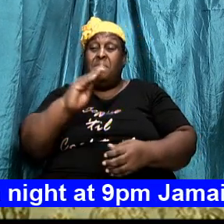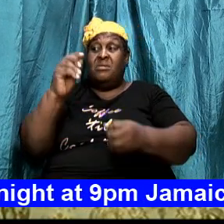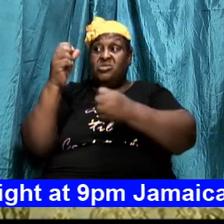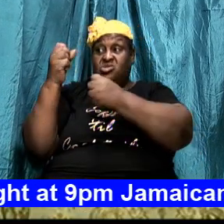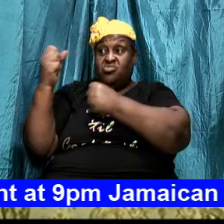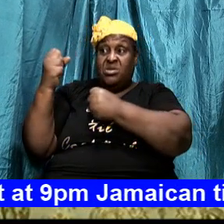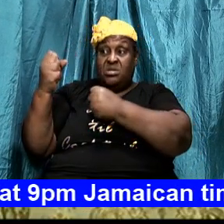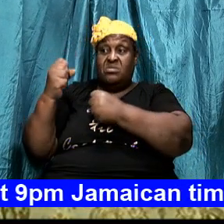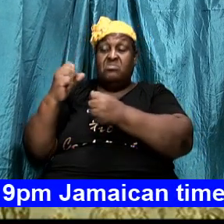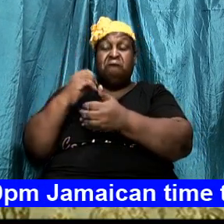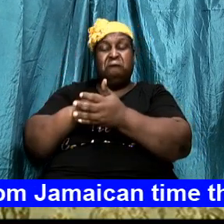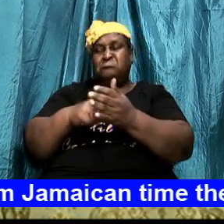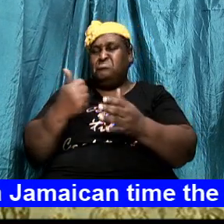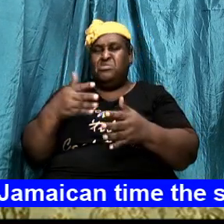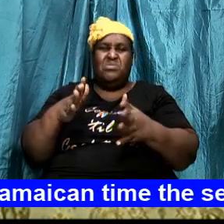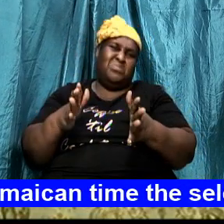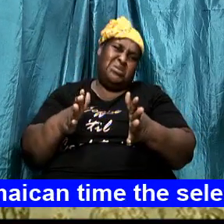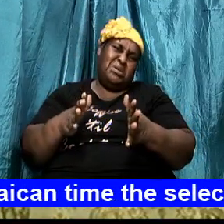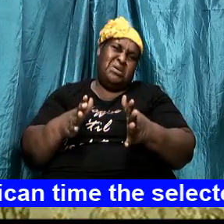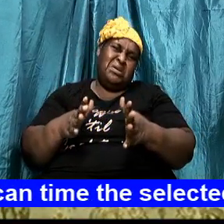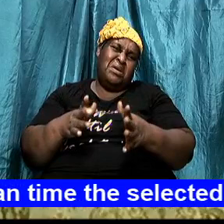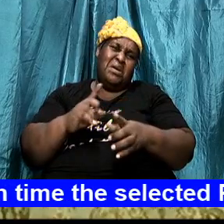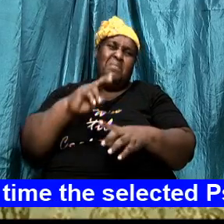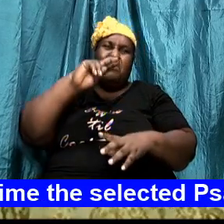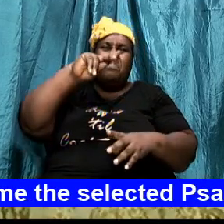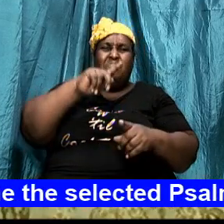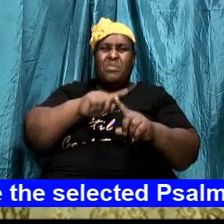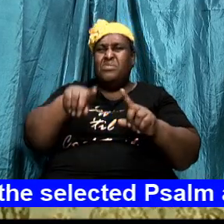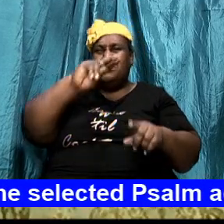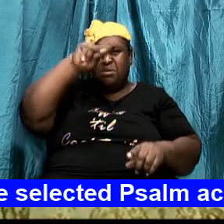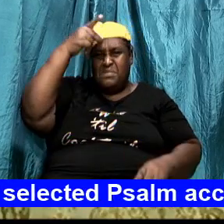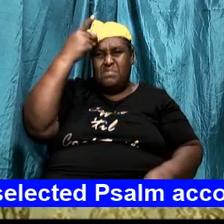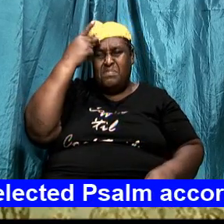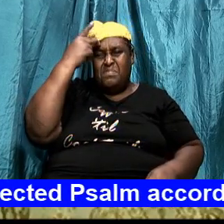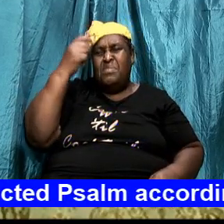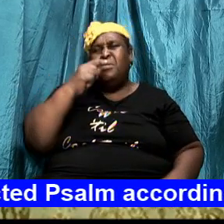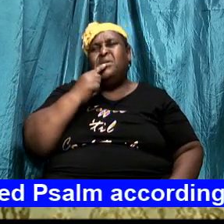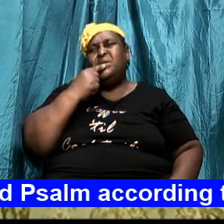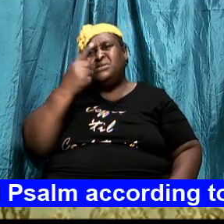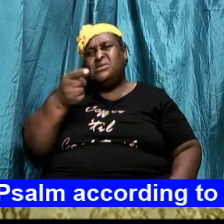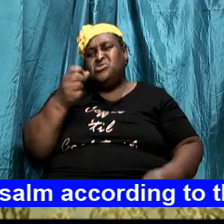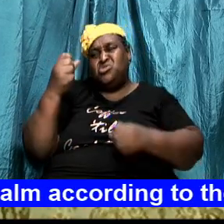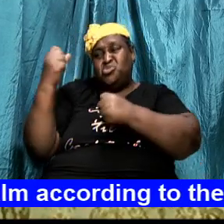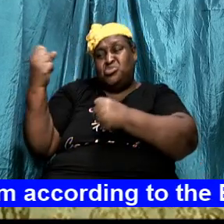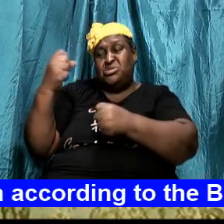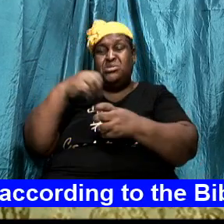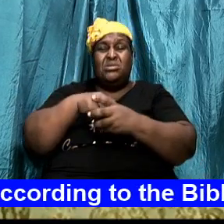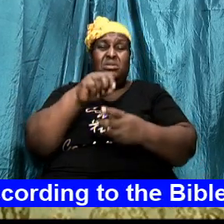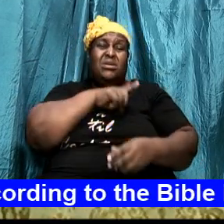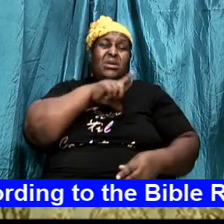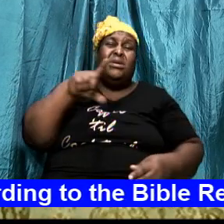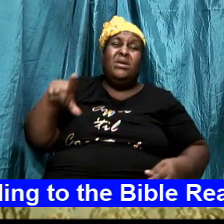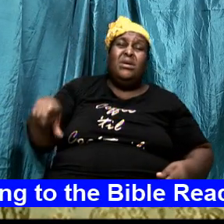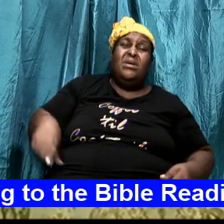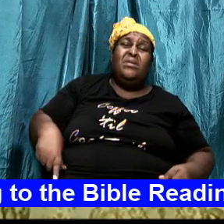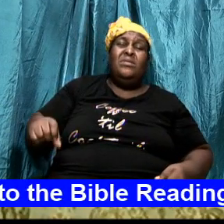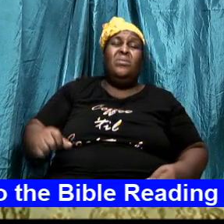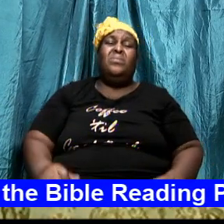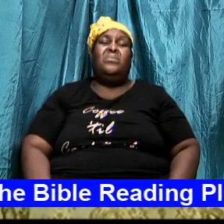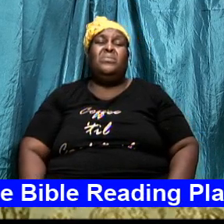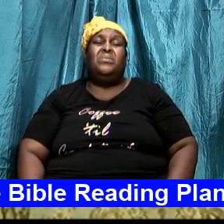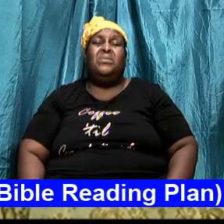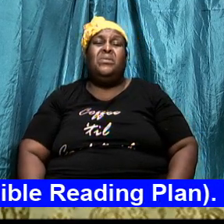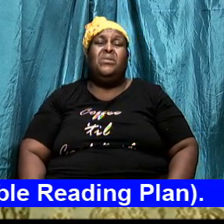some other way, but he said that we should be strengthened in the Lord. We made the point last time that